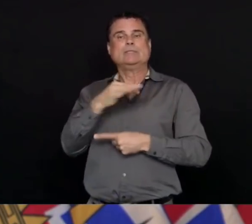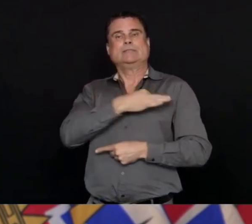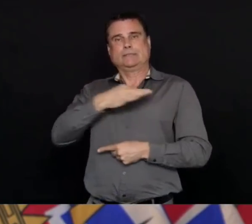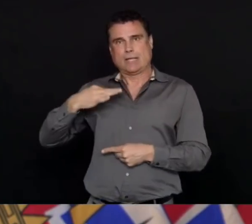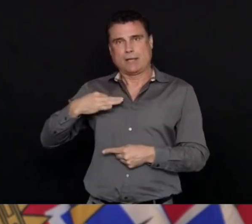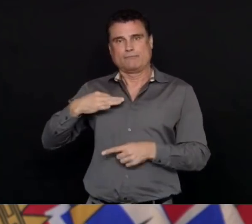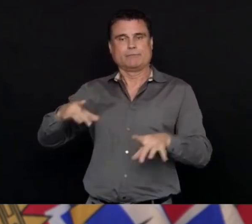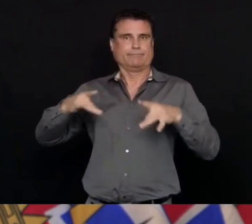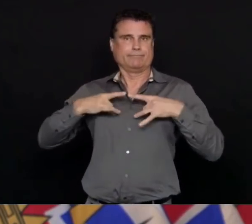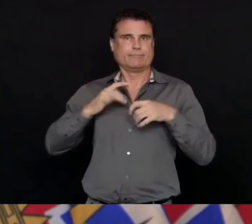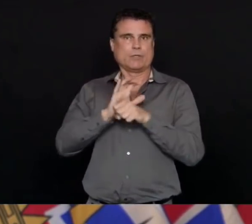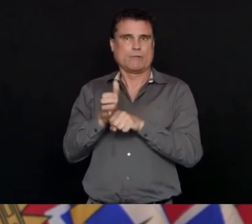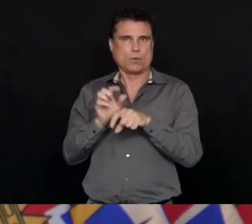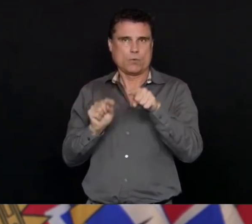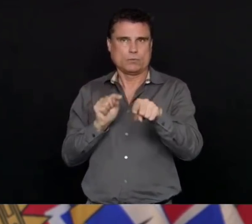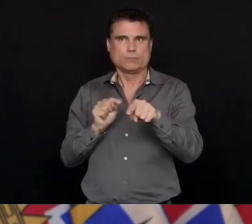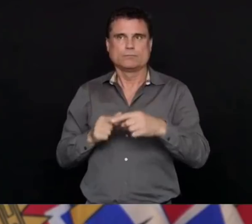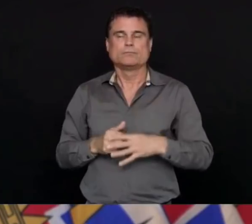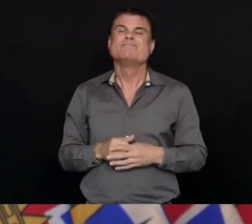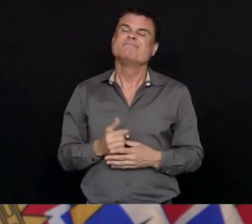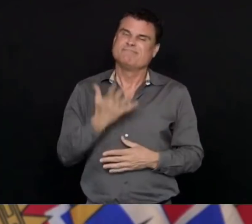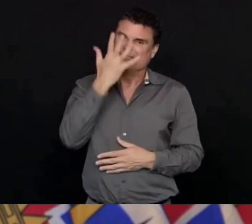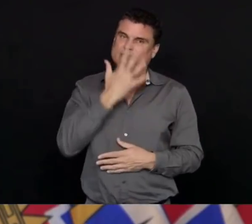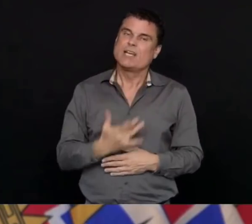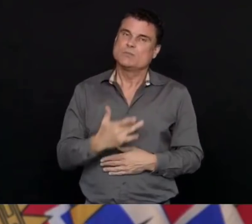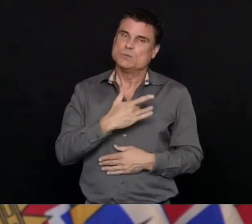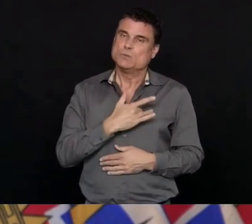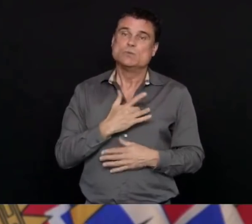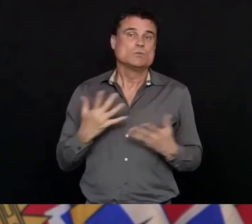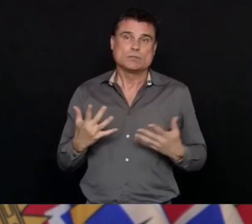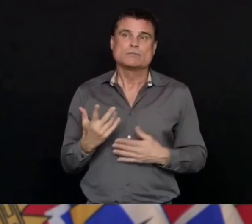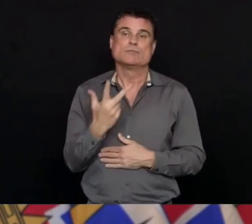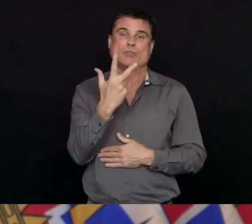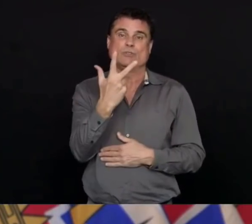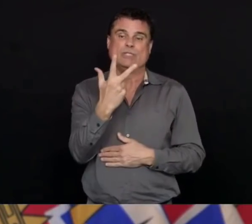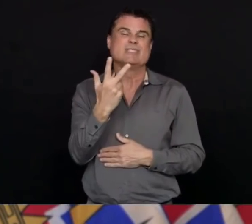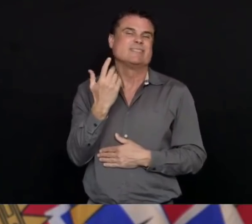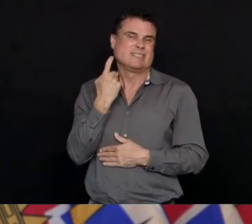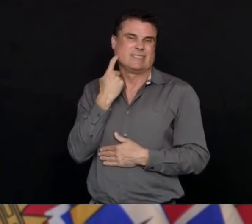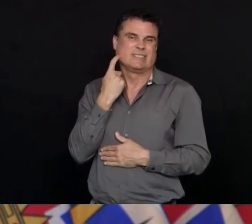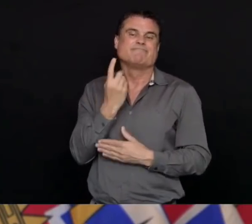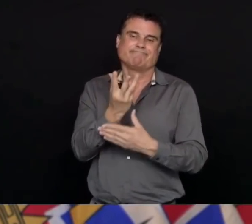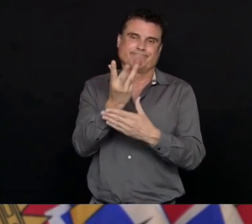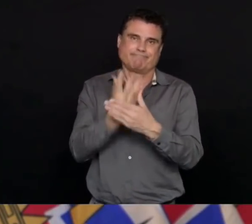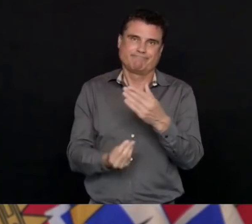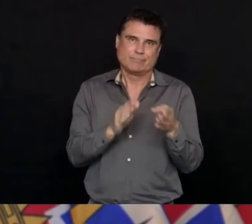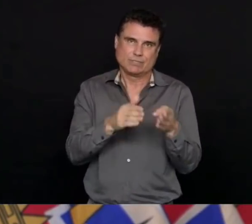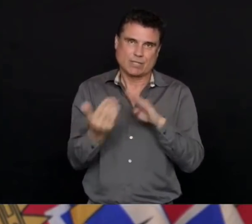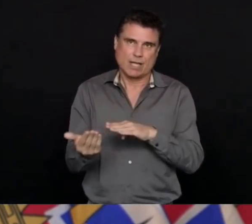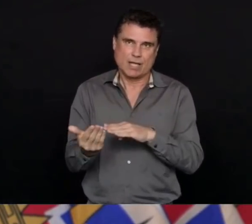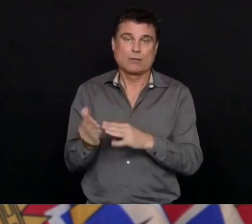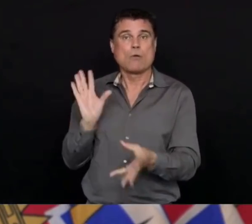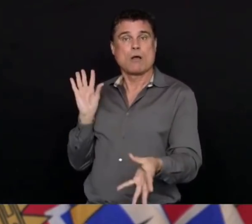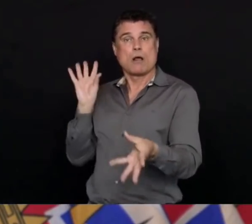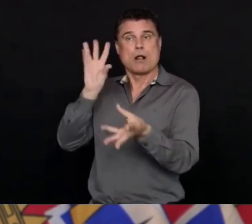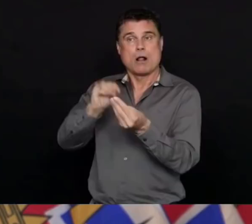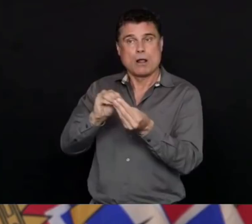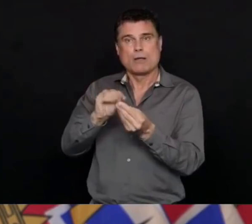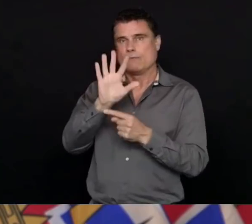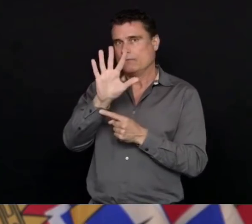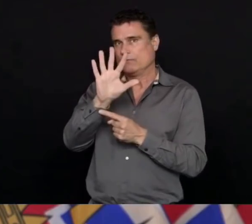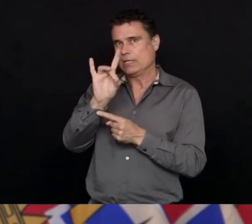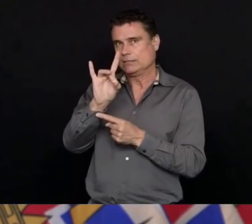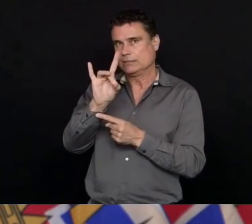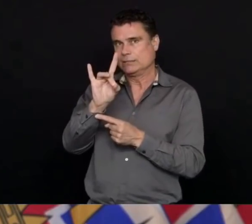bringing our total to 58 people who have lost their lives to COVID-19. And as always,